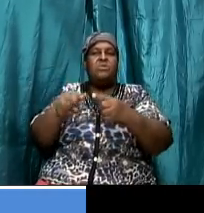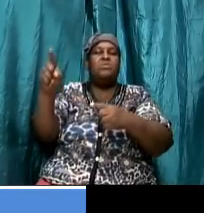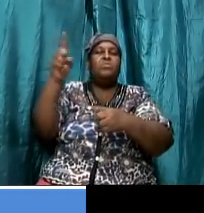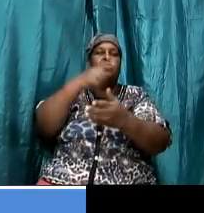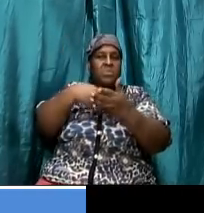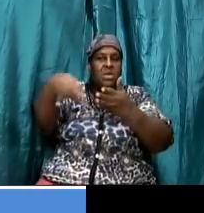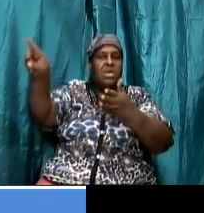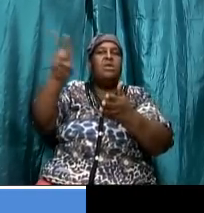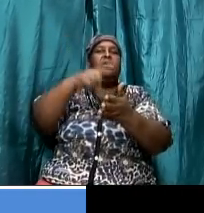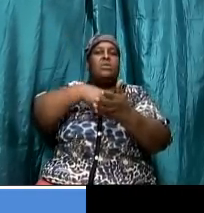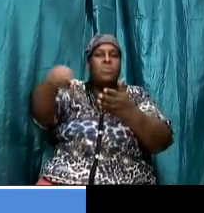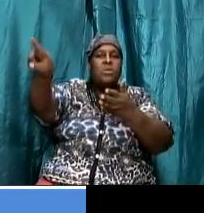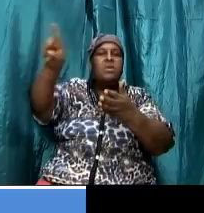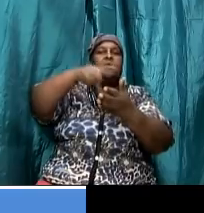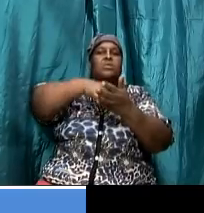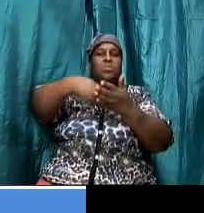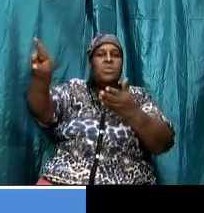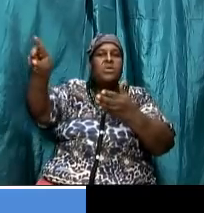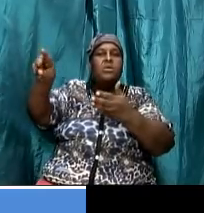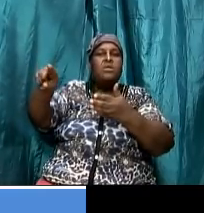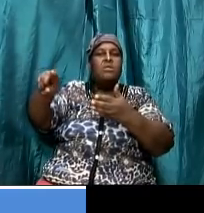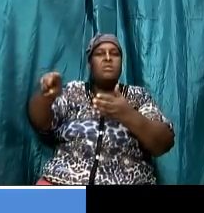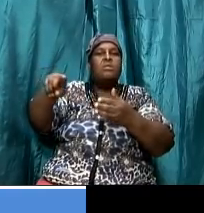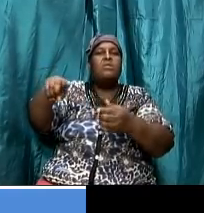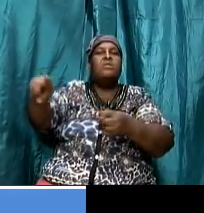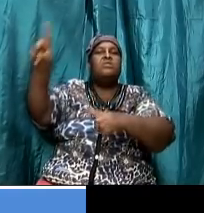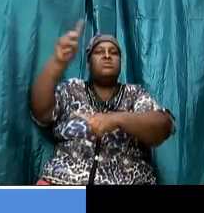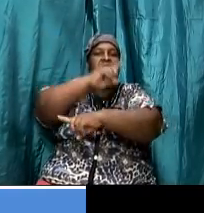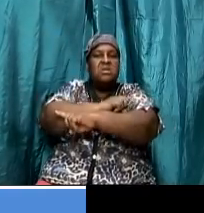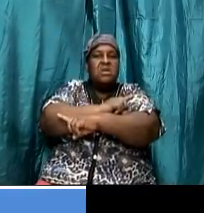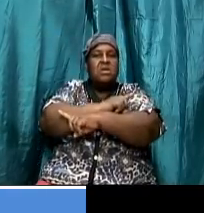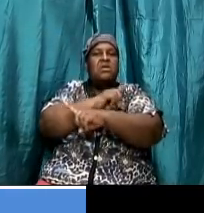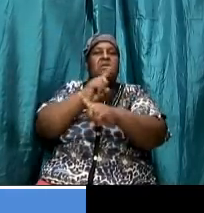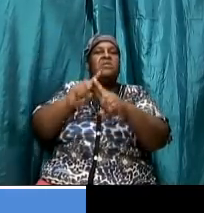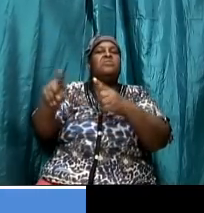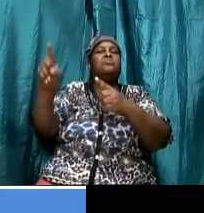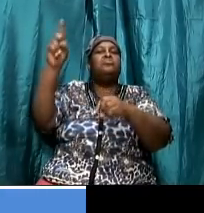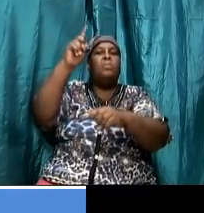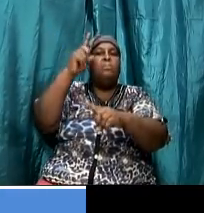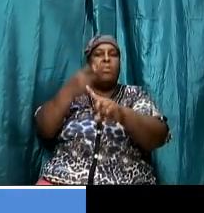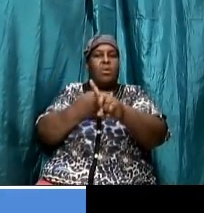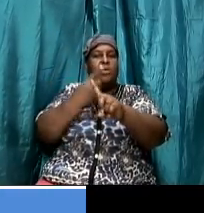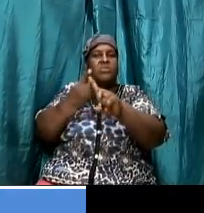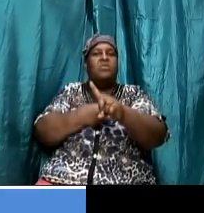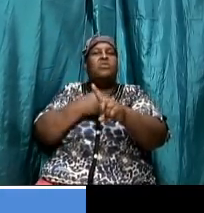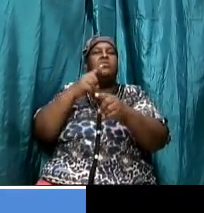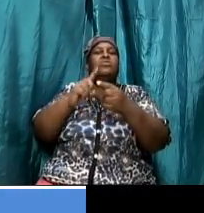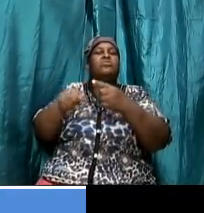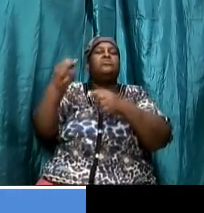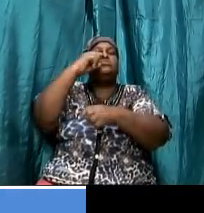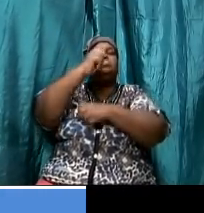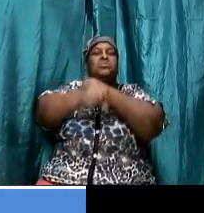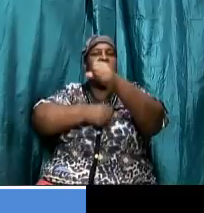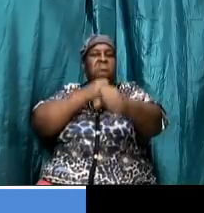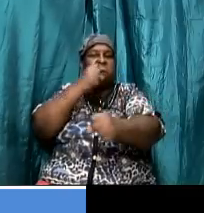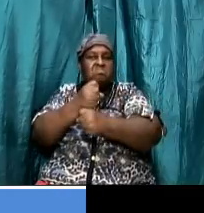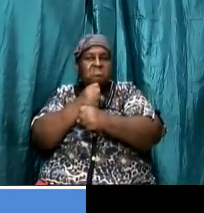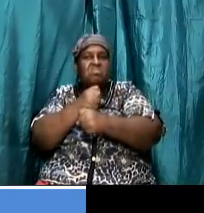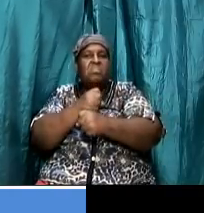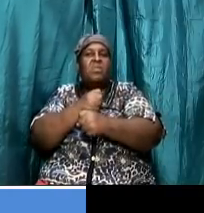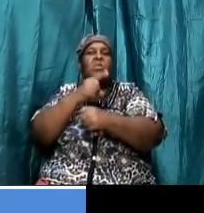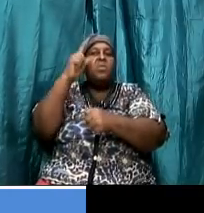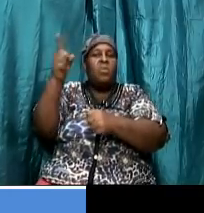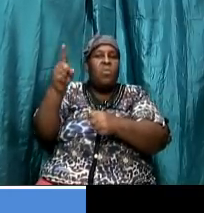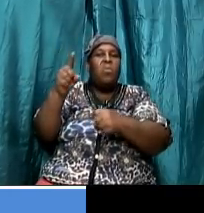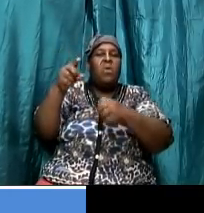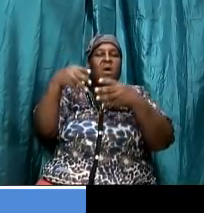or it was the reverse from days to months to years so one way